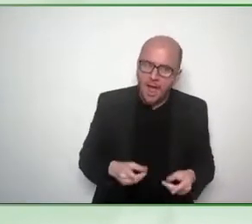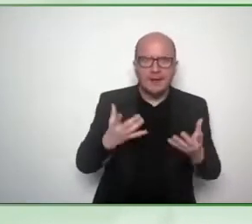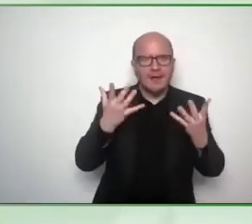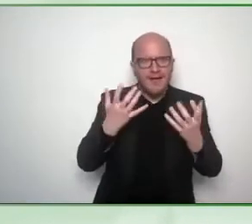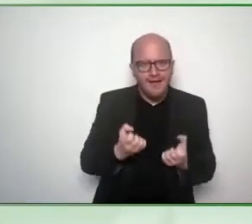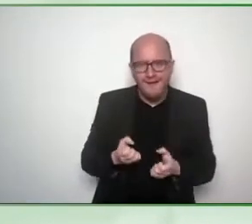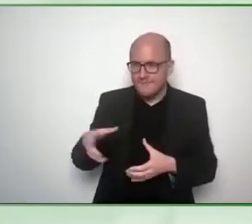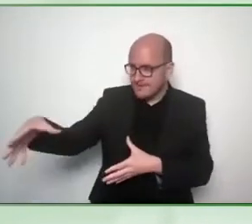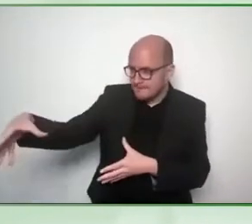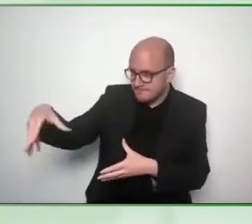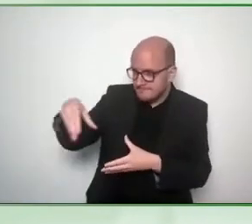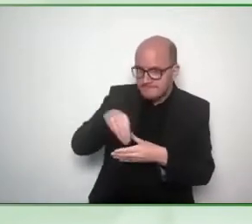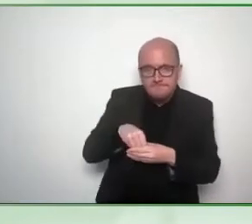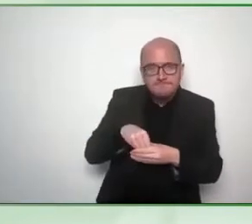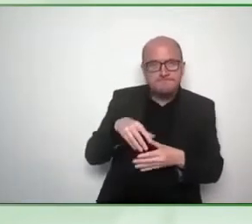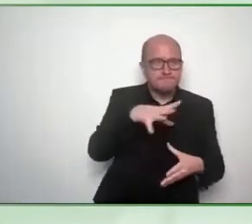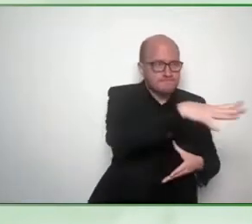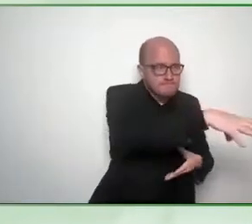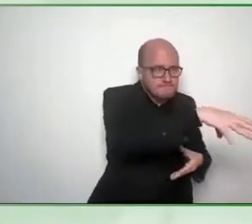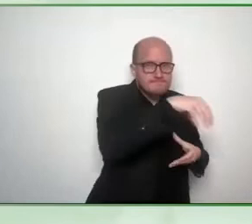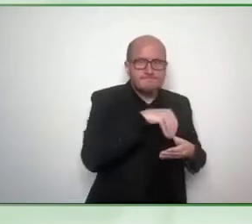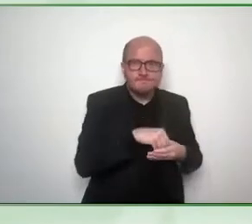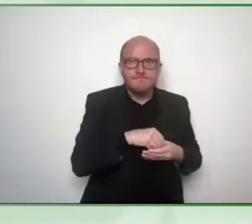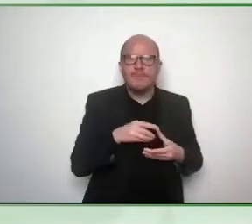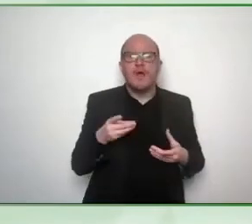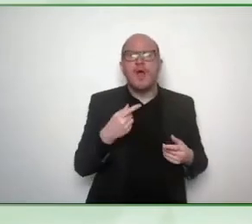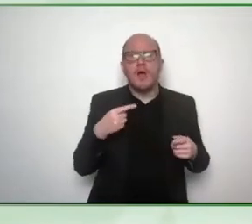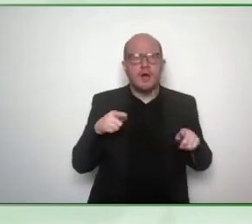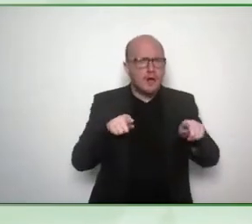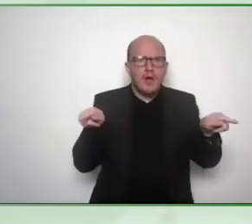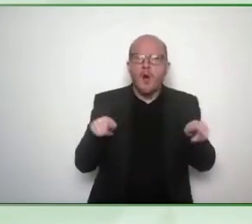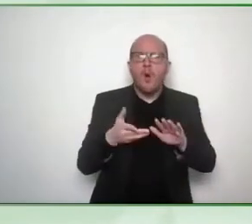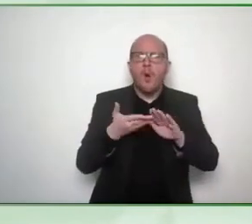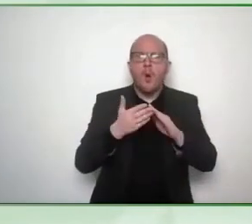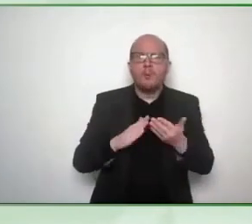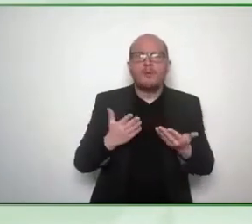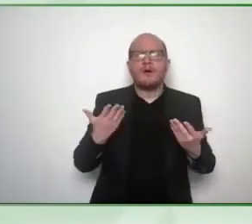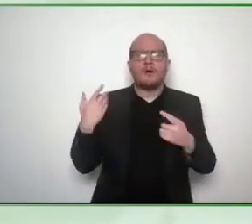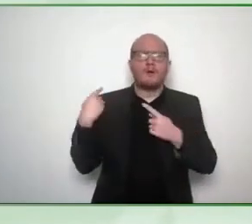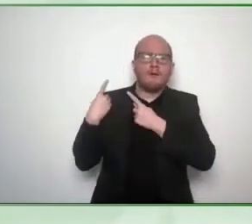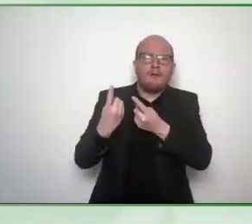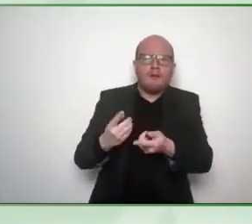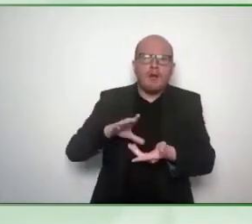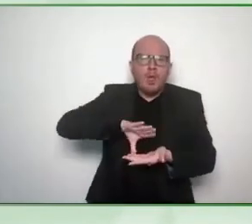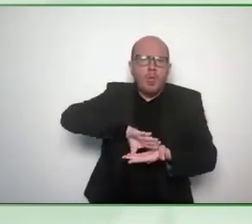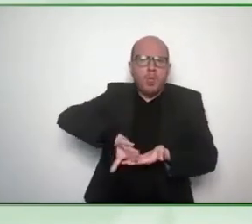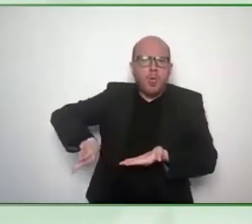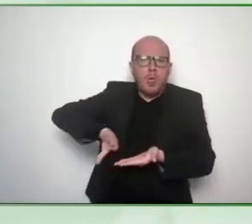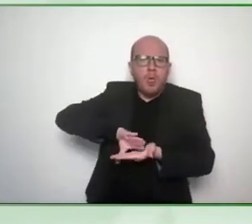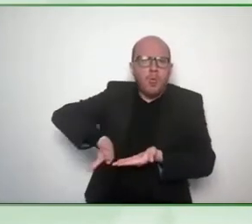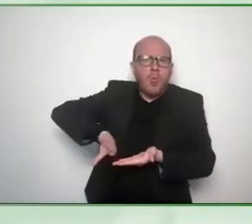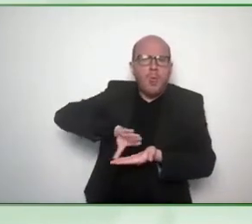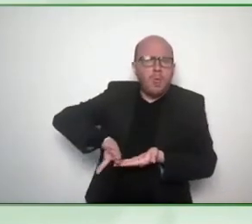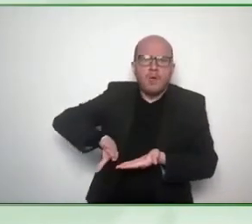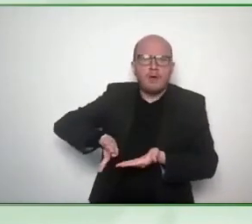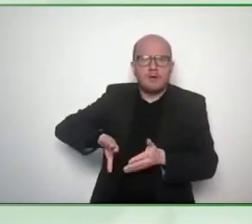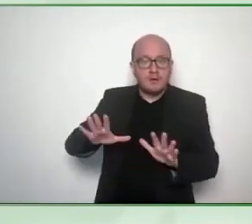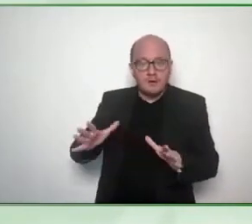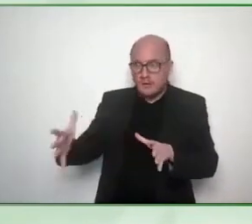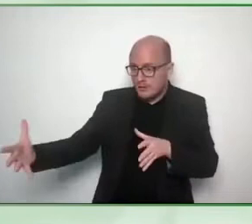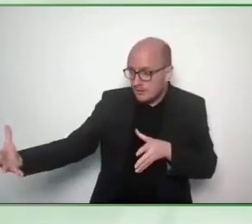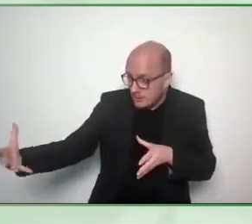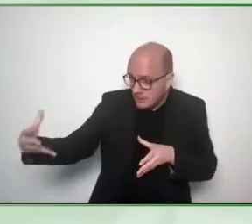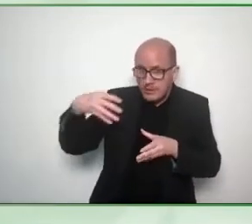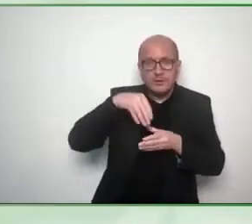communities into into leadership and power positions within an organization to reinvent redesign